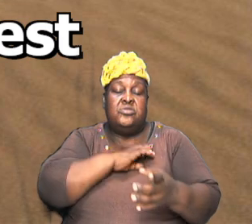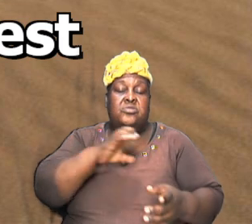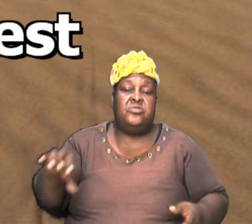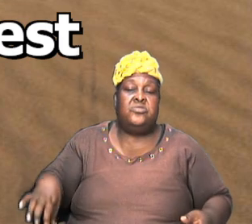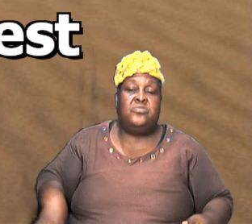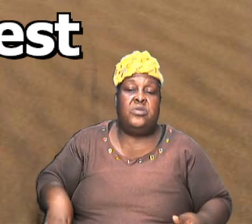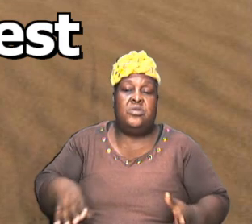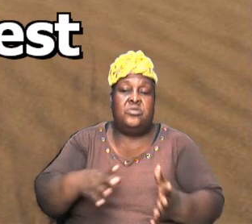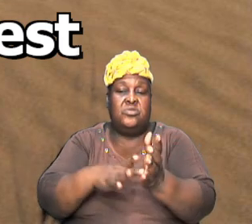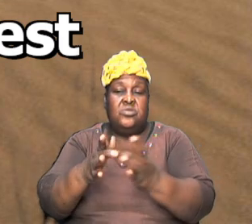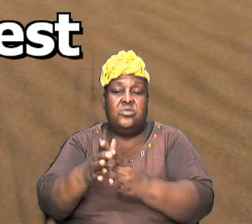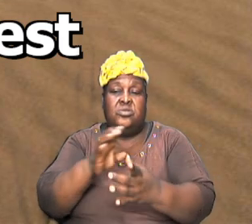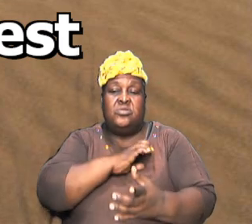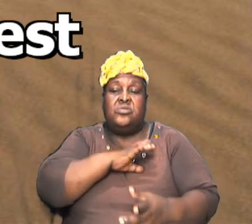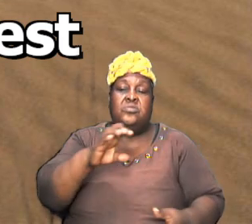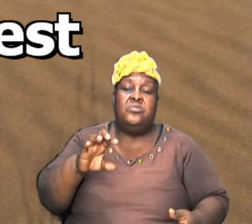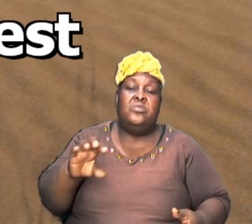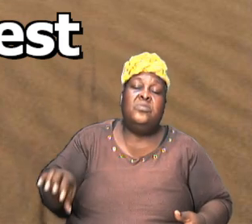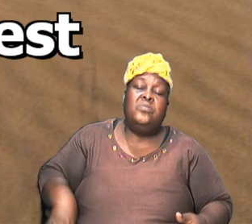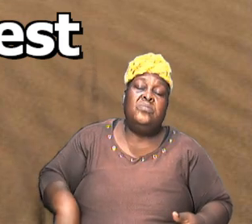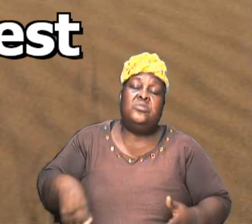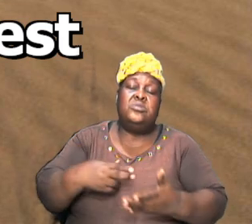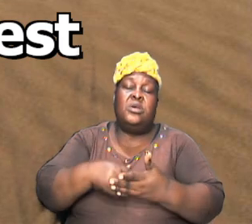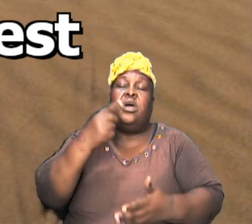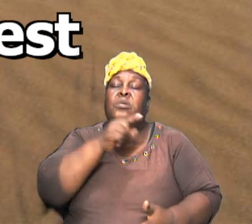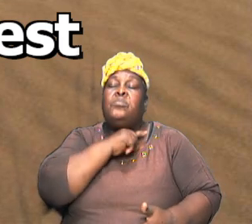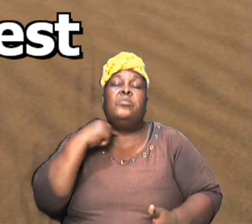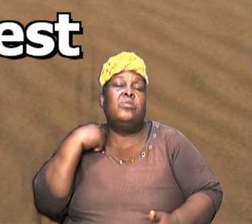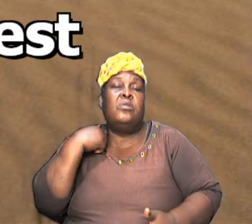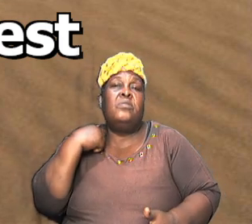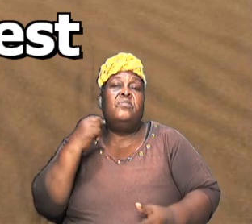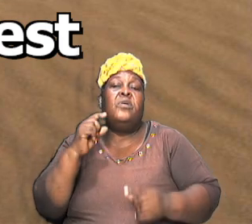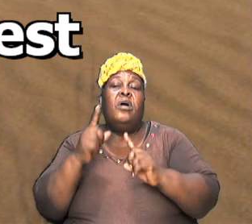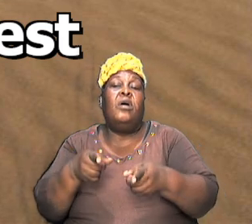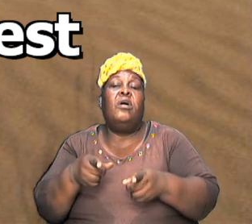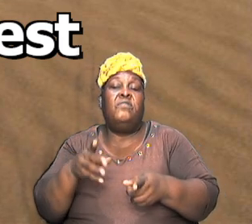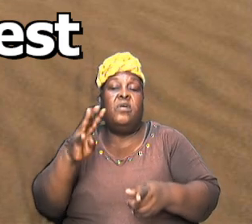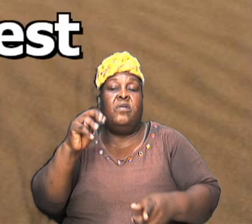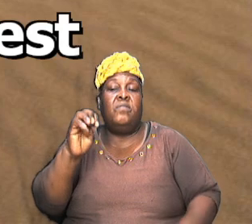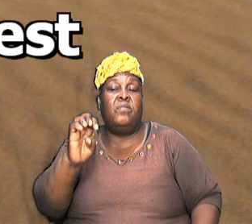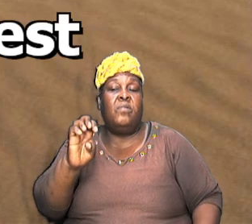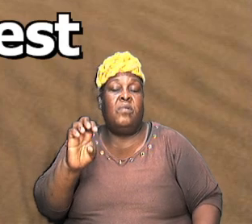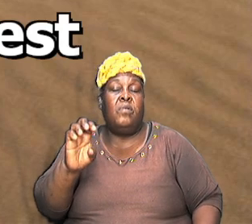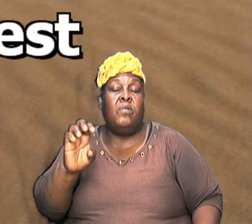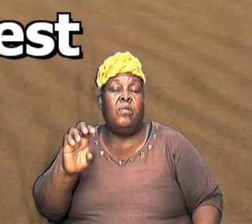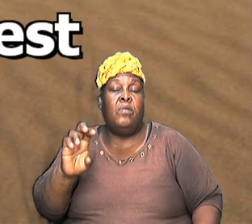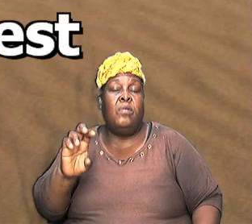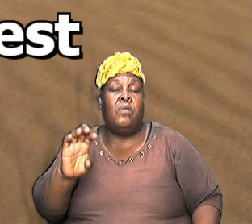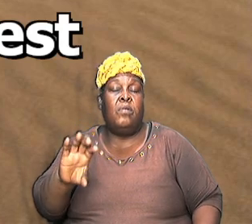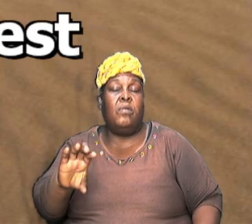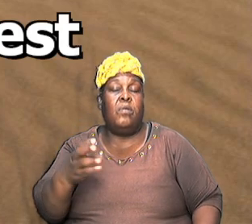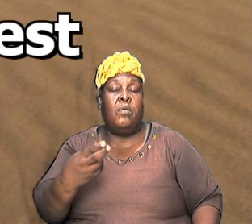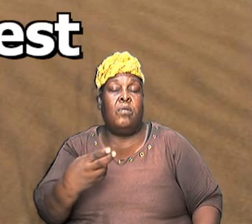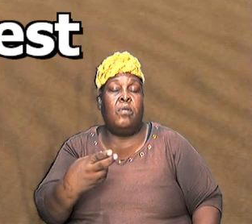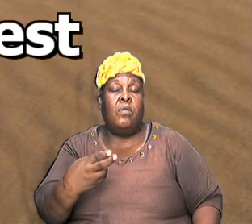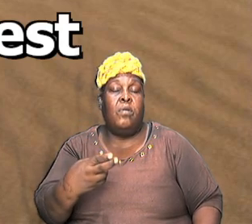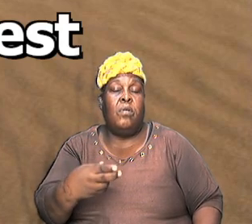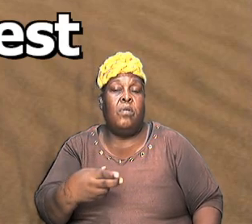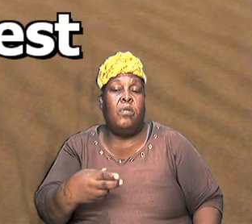that jesus was a high priest after the order of Melchizedek he was not a high priest